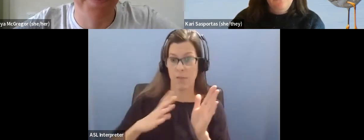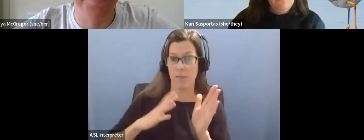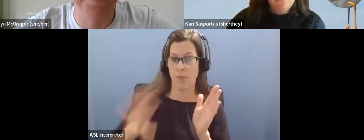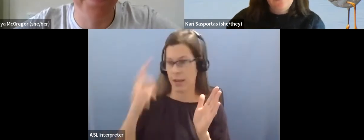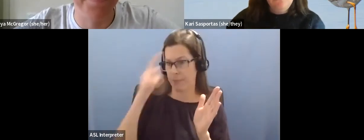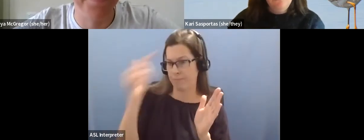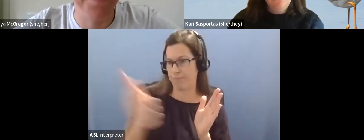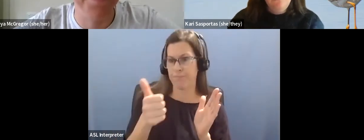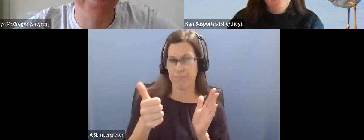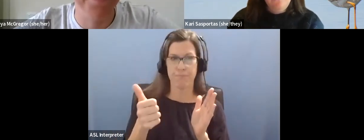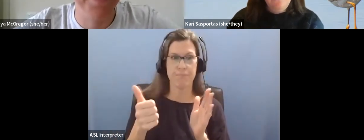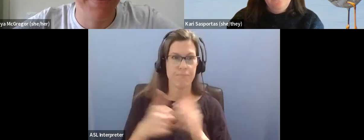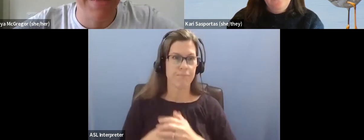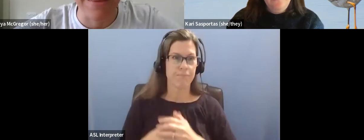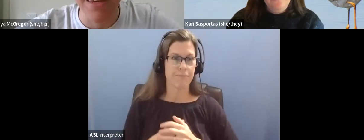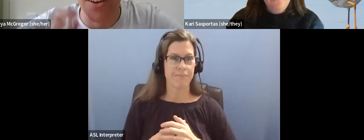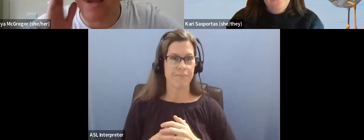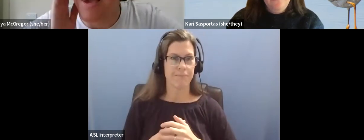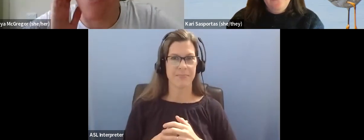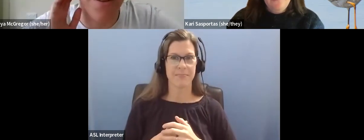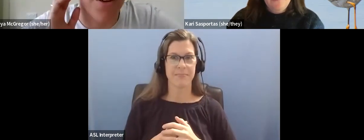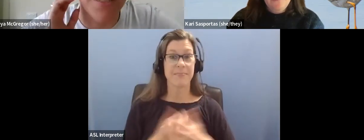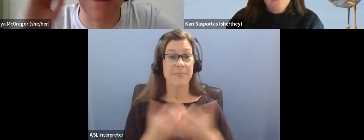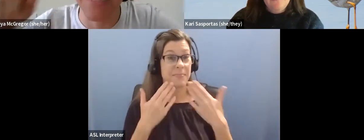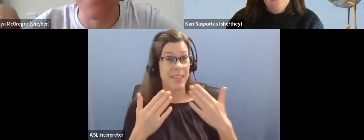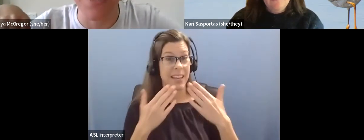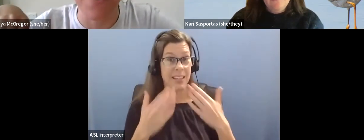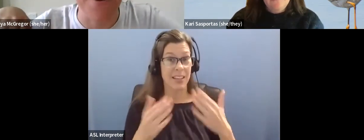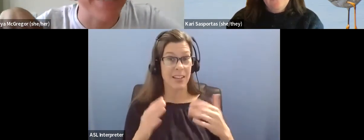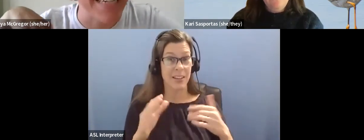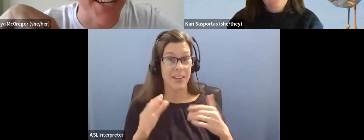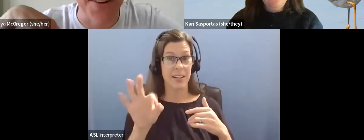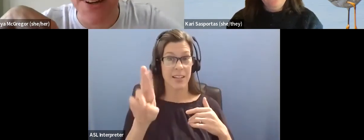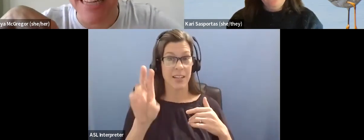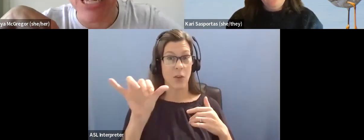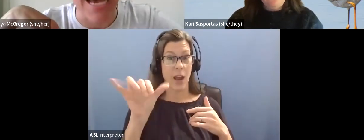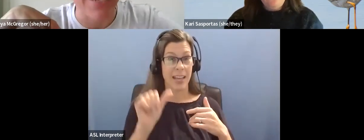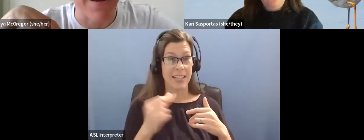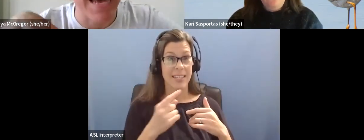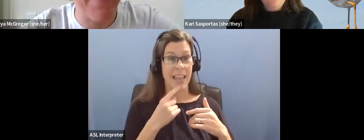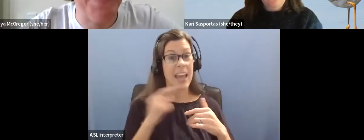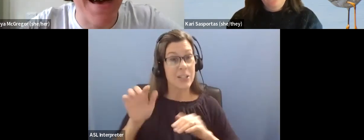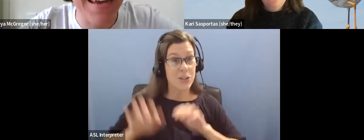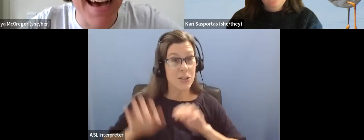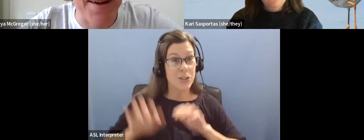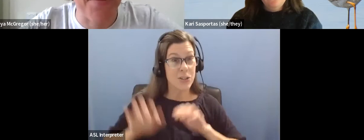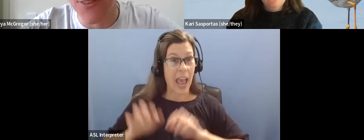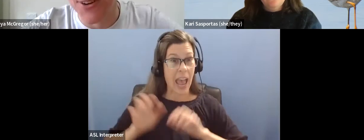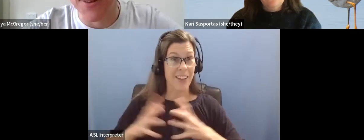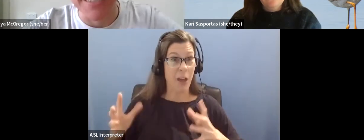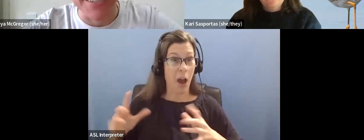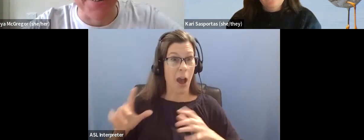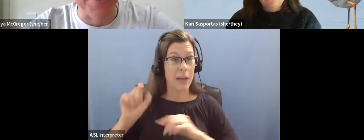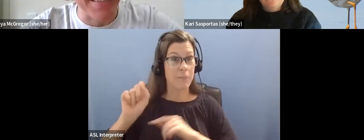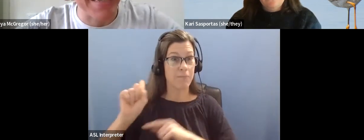If they don't, that's fine too. Thank you. Yeah, really awesome. And there's a bit of a conversation going on in the chat right now about, um,